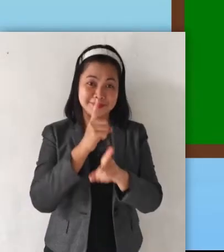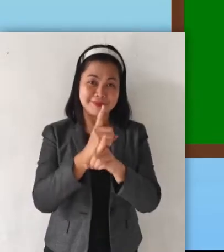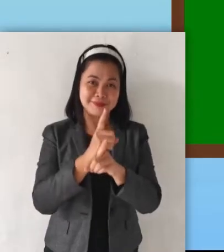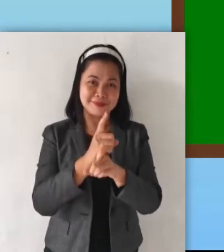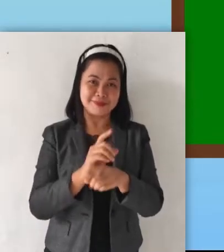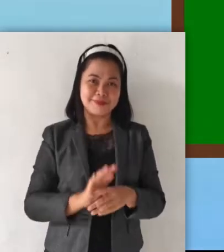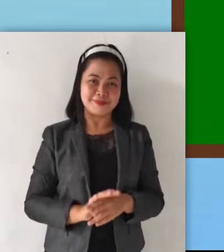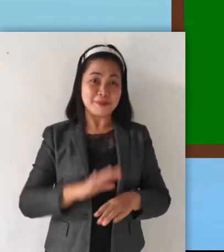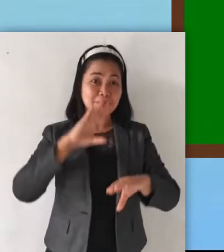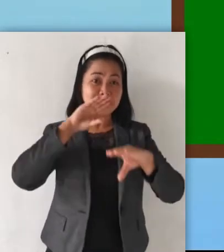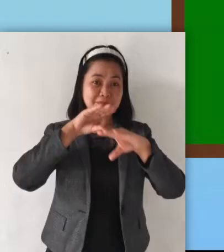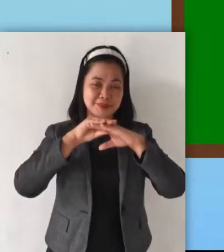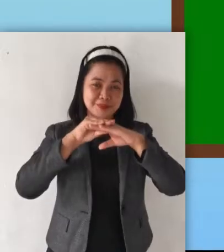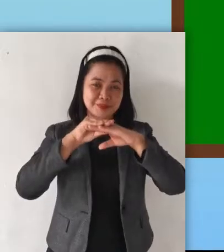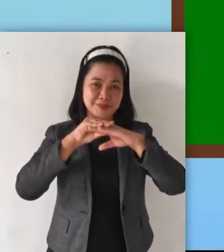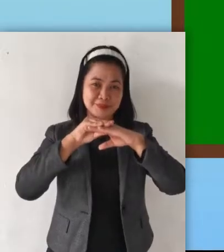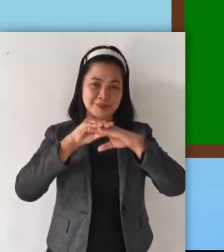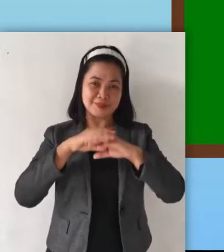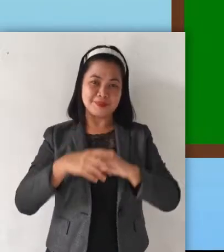Matter!